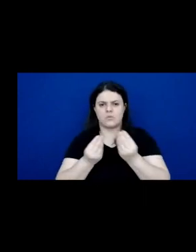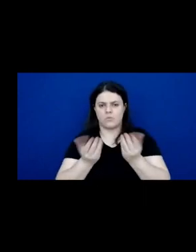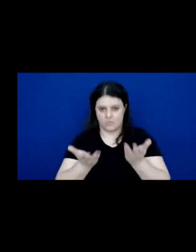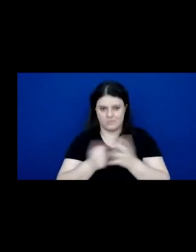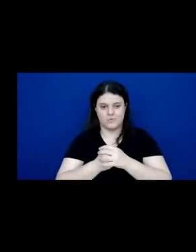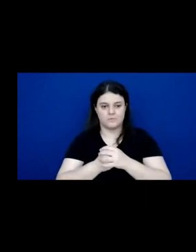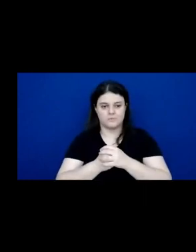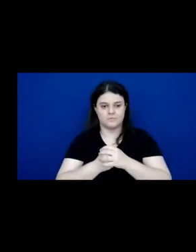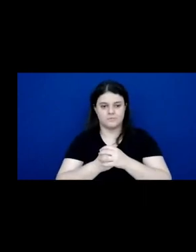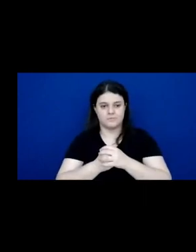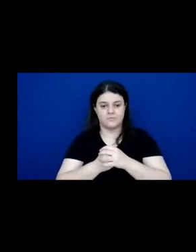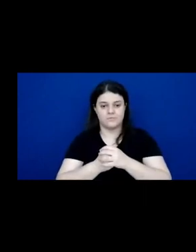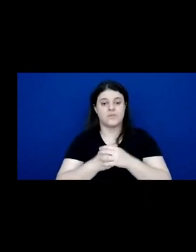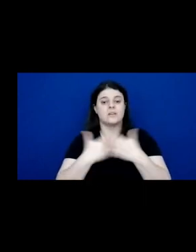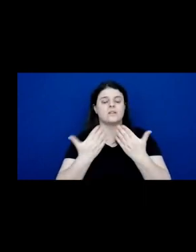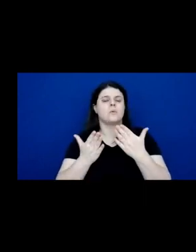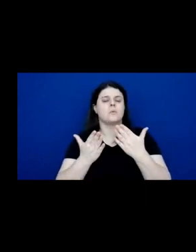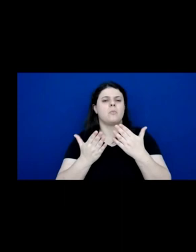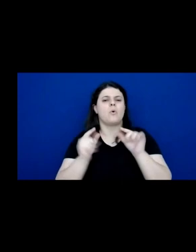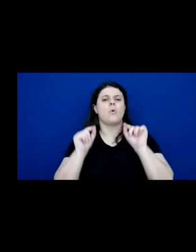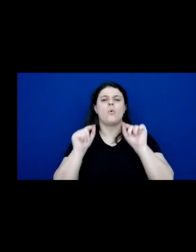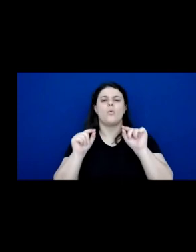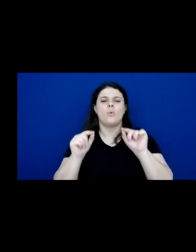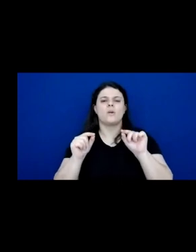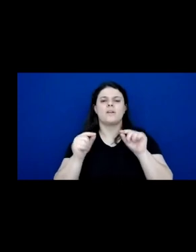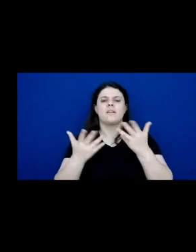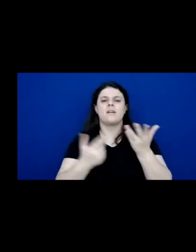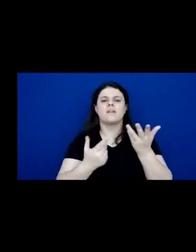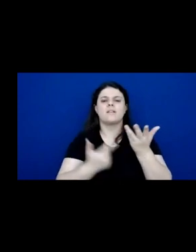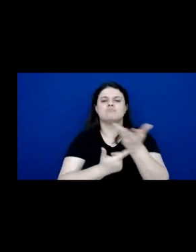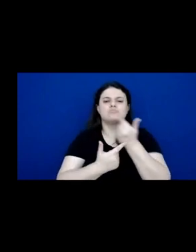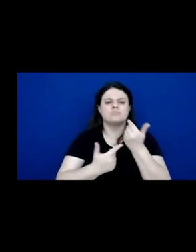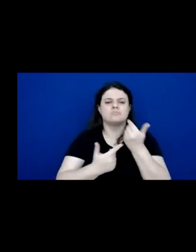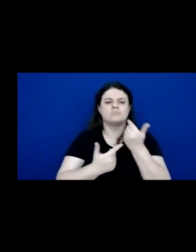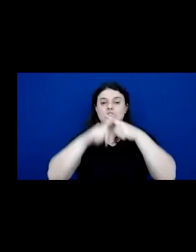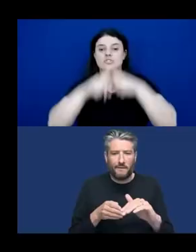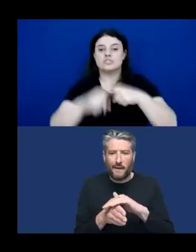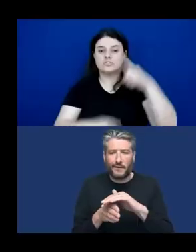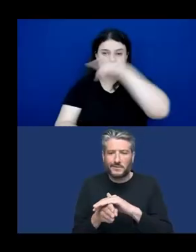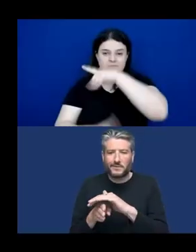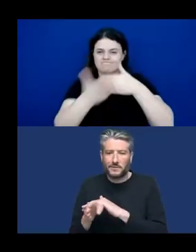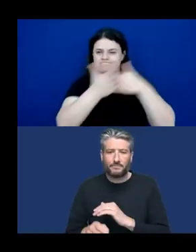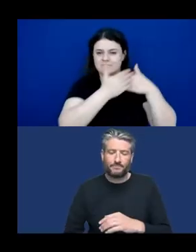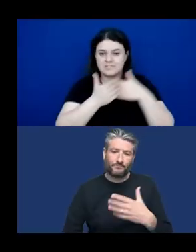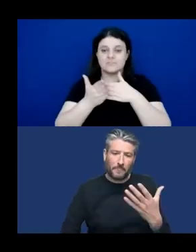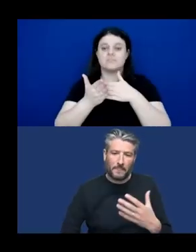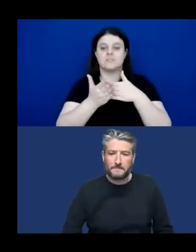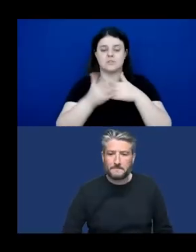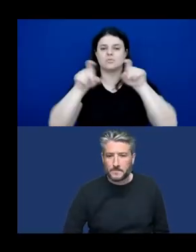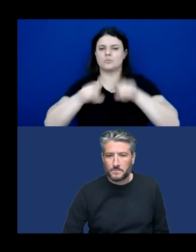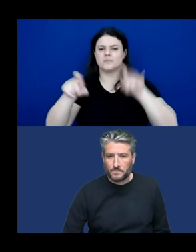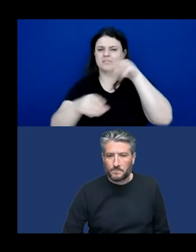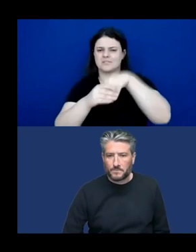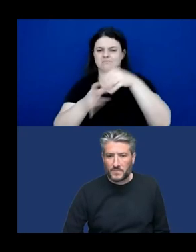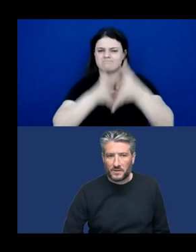a two-part question, what is the state of the art and what are the biggest challenges in sign language computation, which